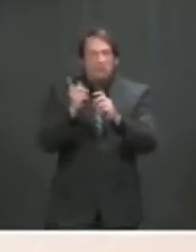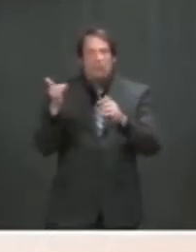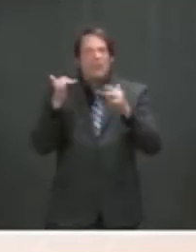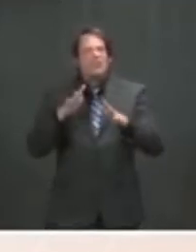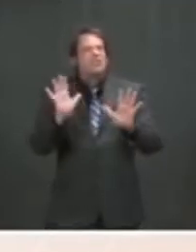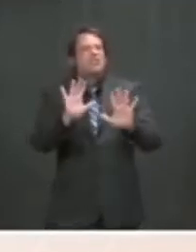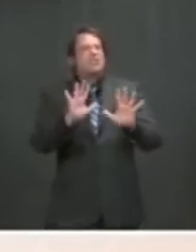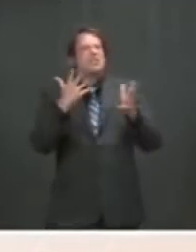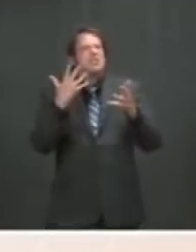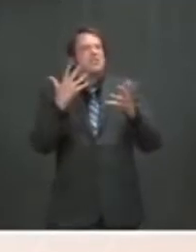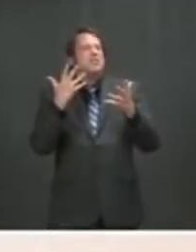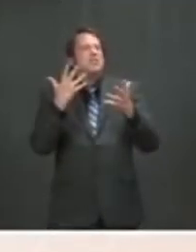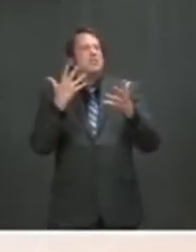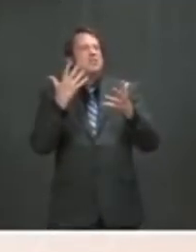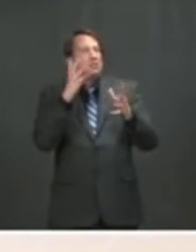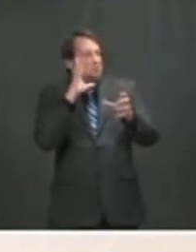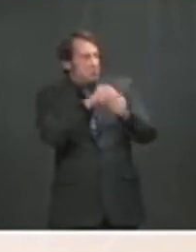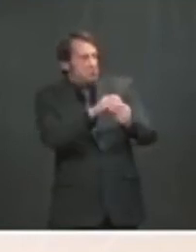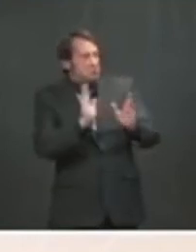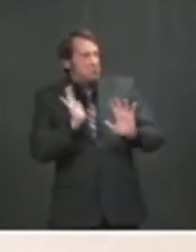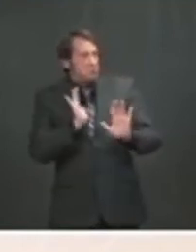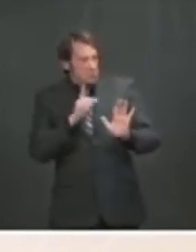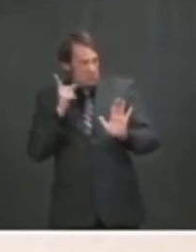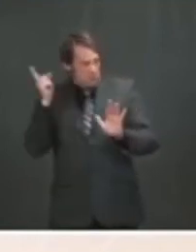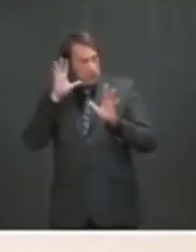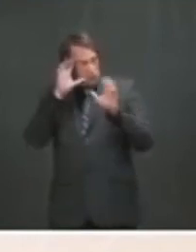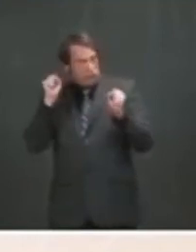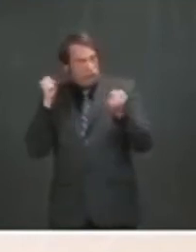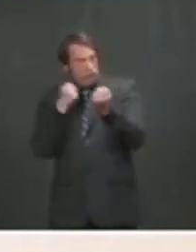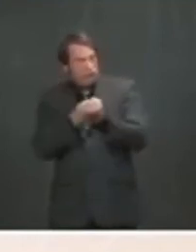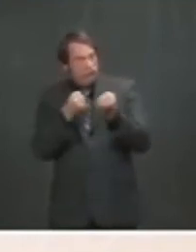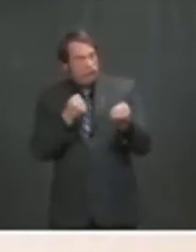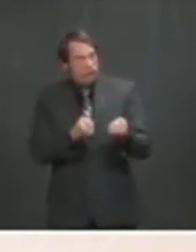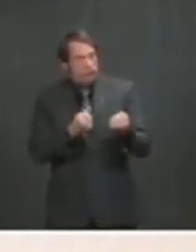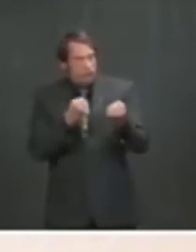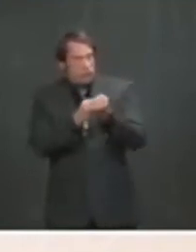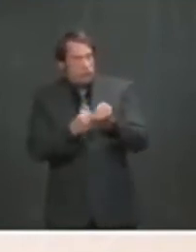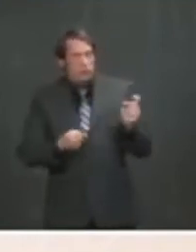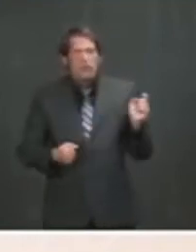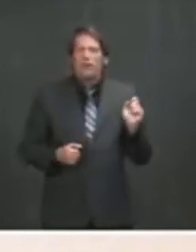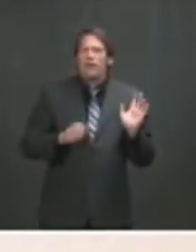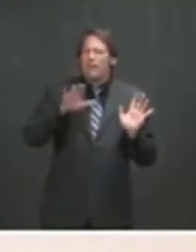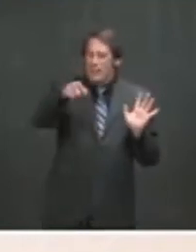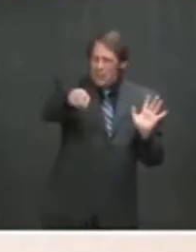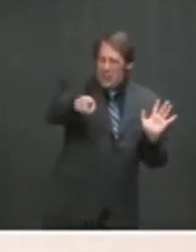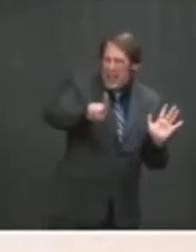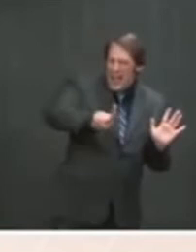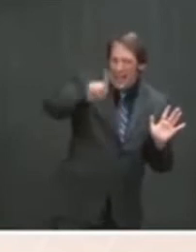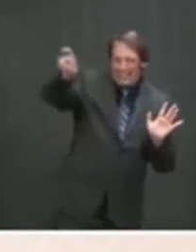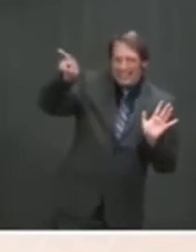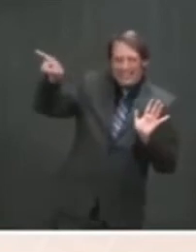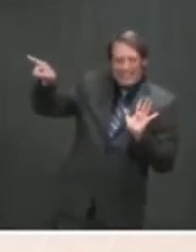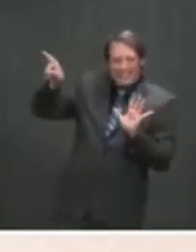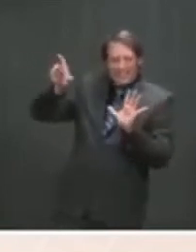strongly support? Or is there a difference? I'm sure you will ask me that question or him this question, but our focus is on doing what we